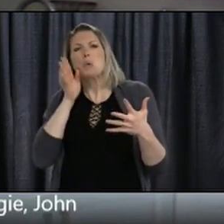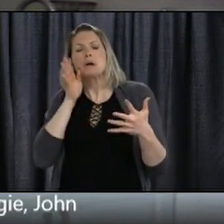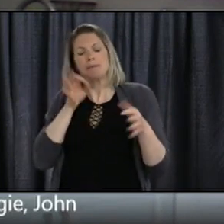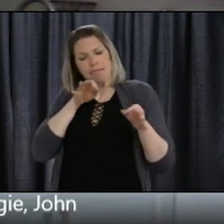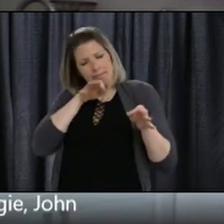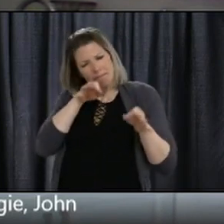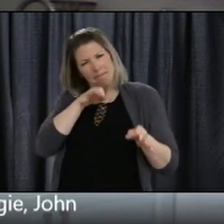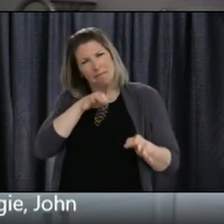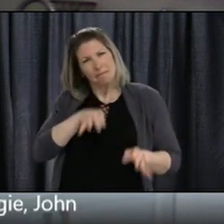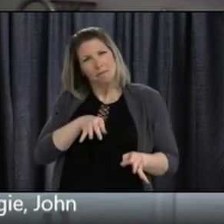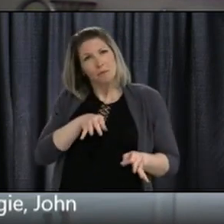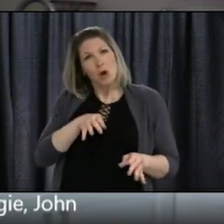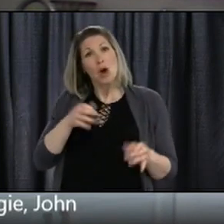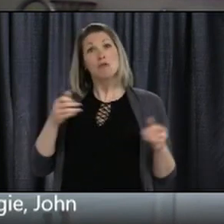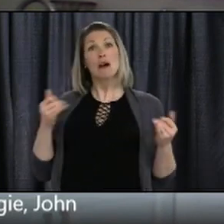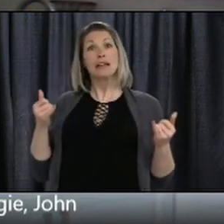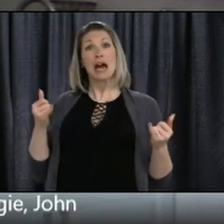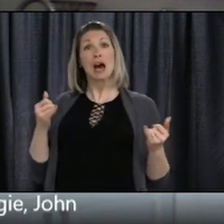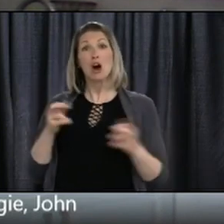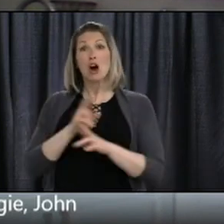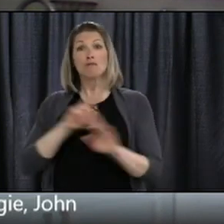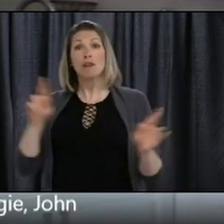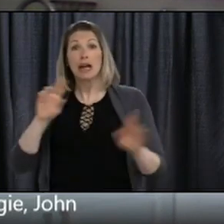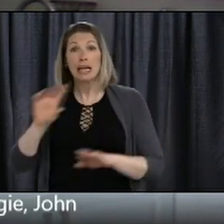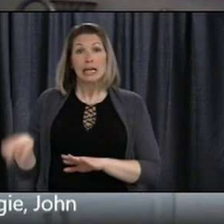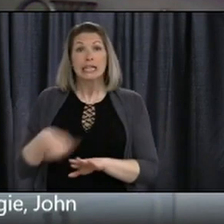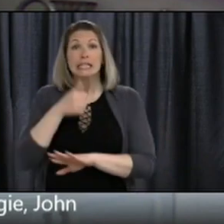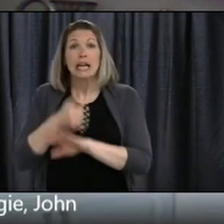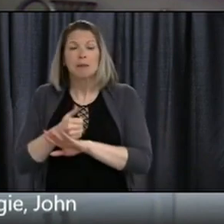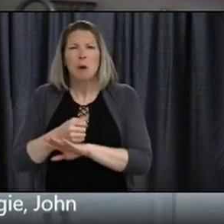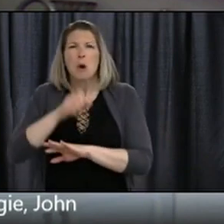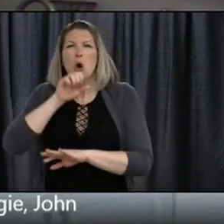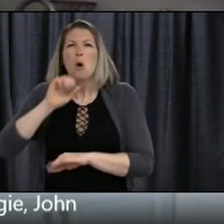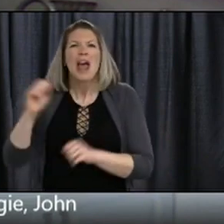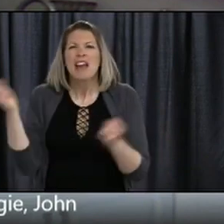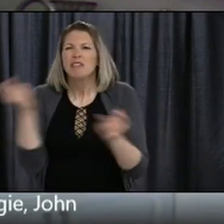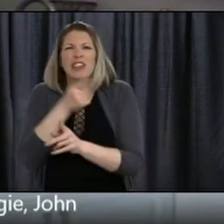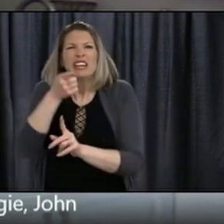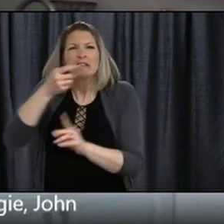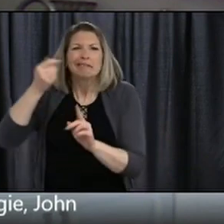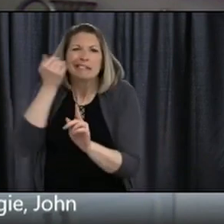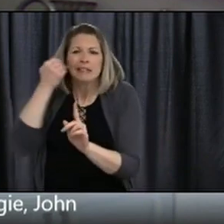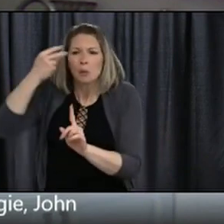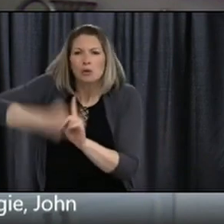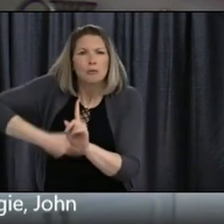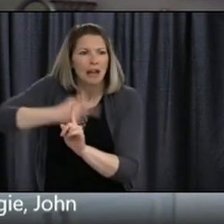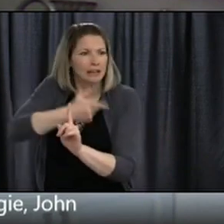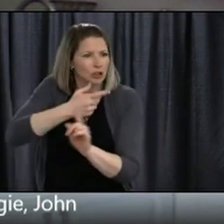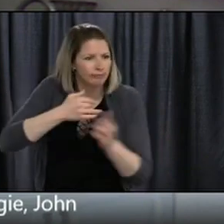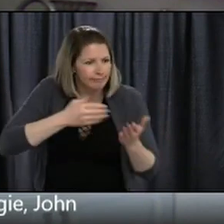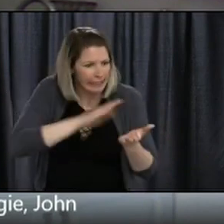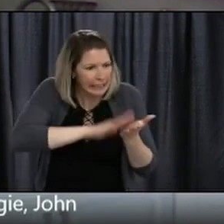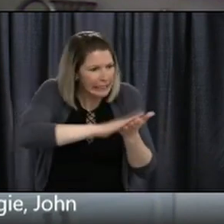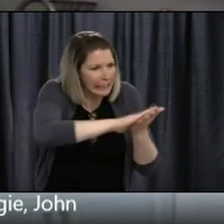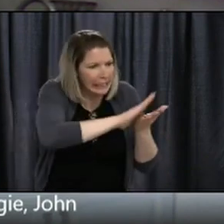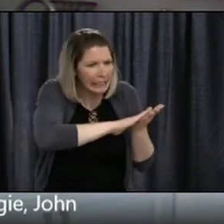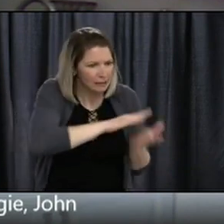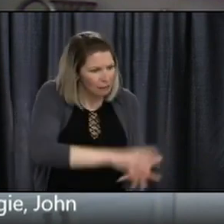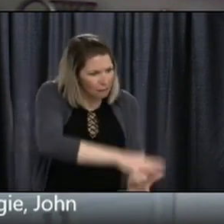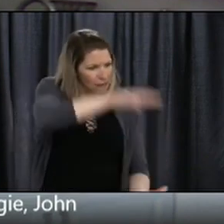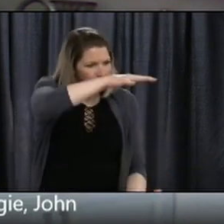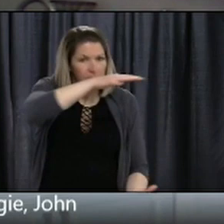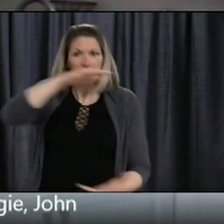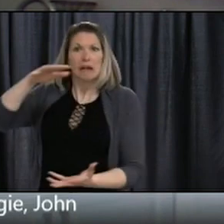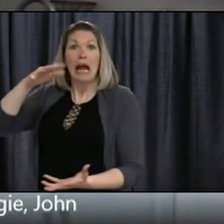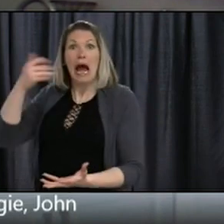for yard sales and things like that. We have not got anywhere near that kind of